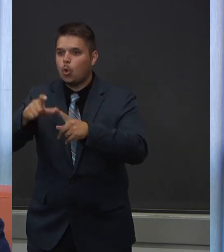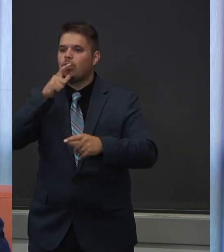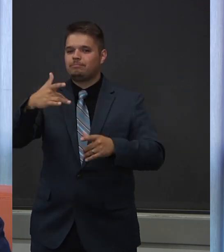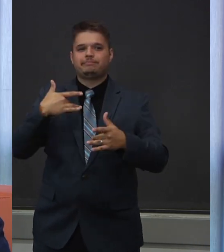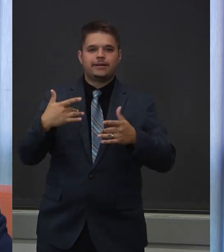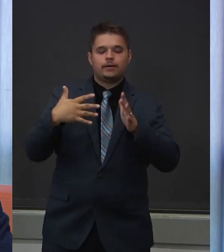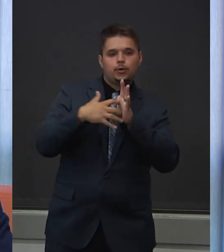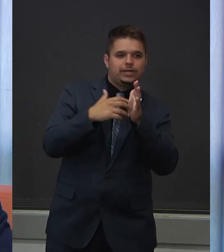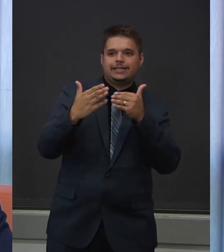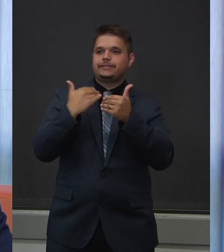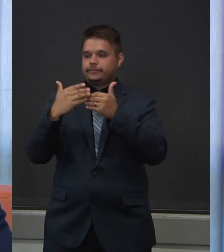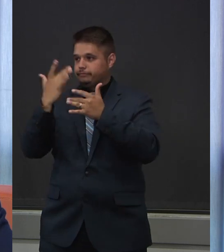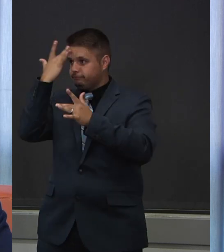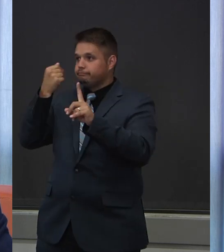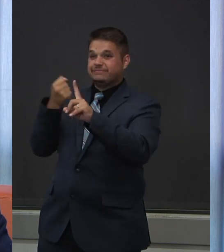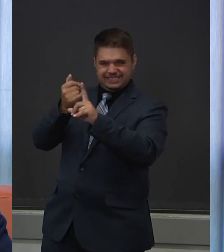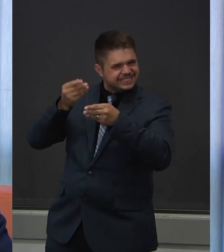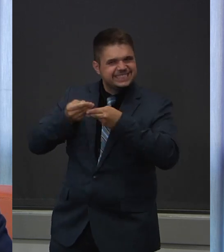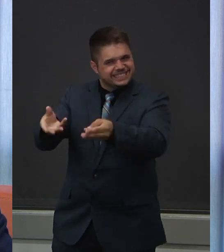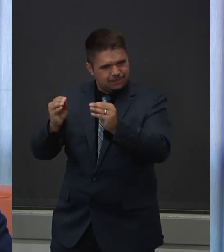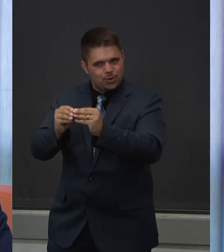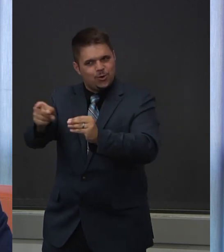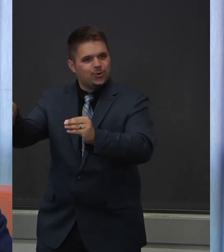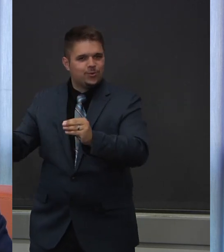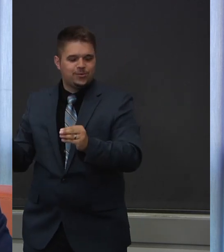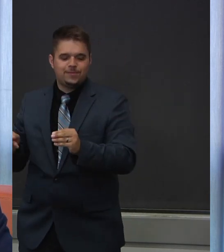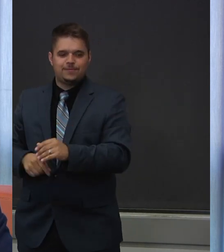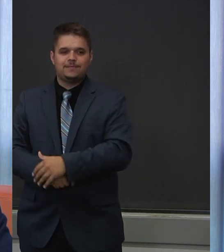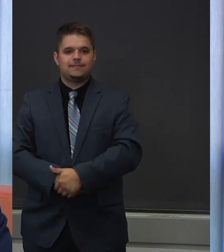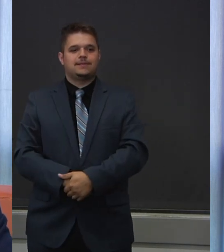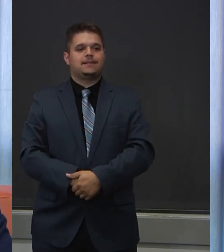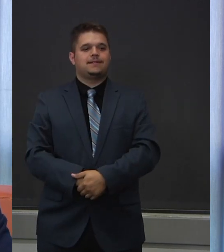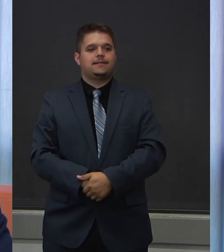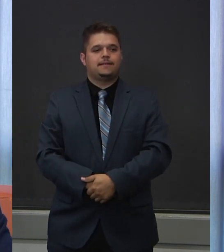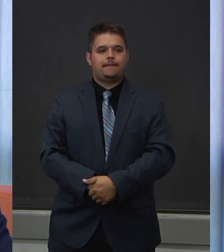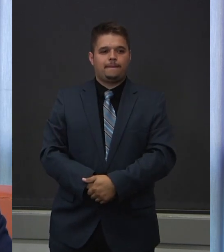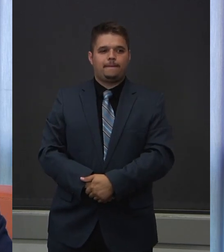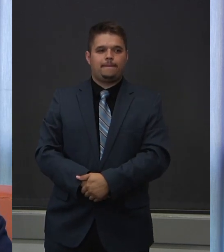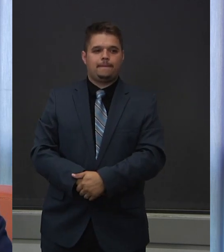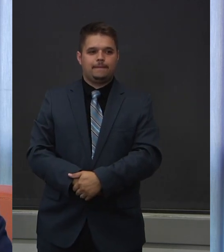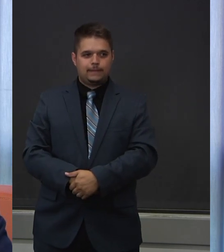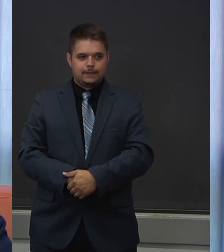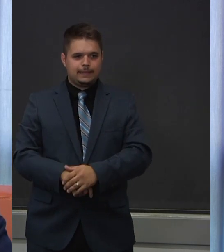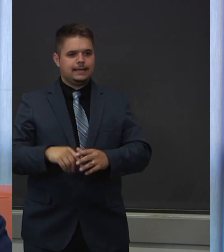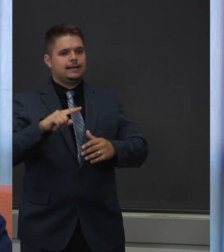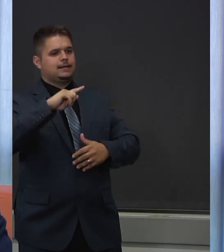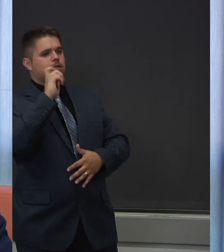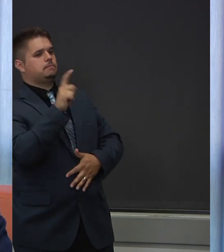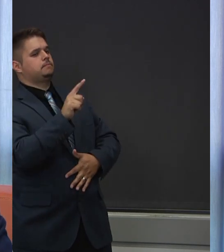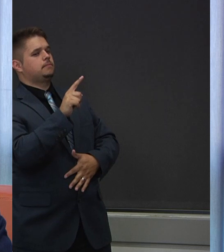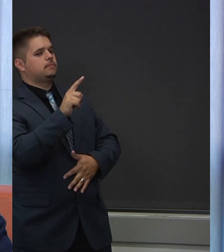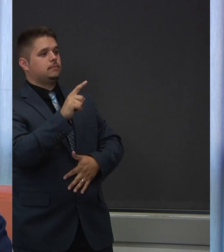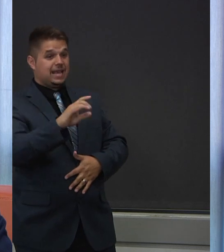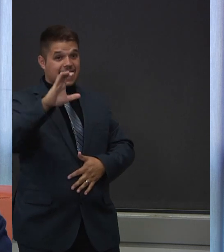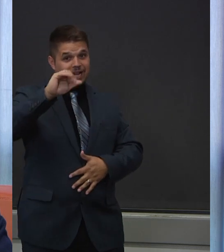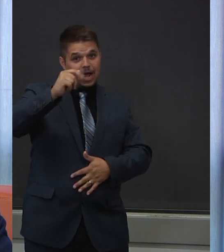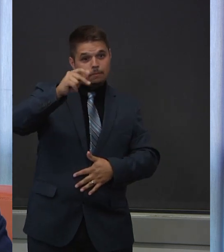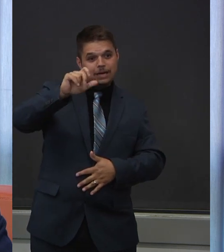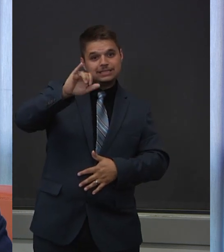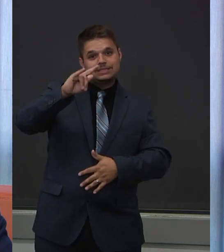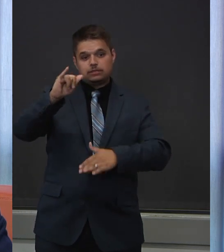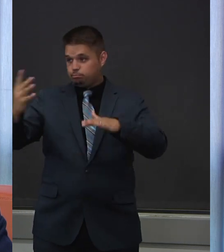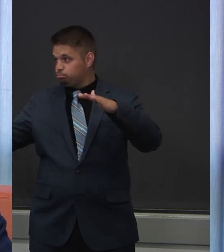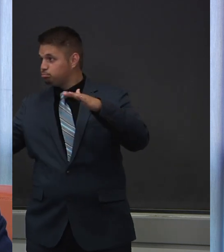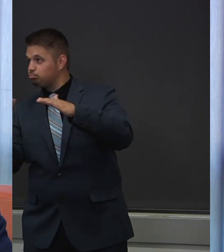Next question is from Wendy. She says, I understand that capacity is an issue because we don't have enough ingredients to do the testing.